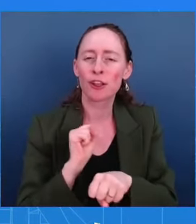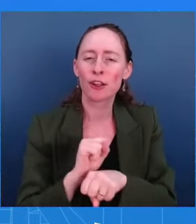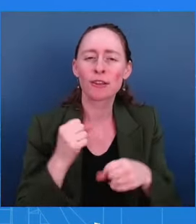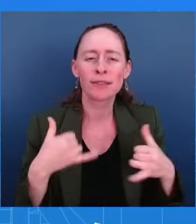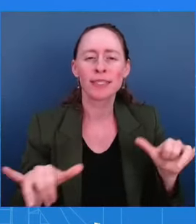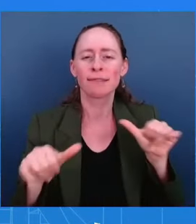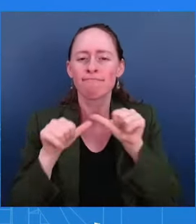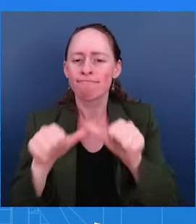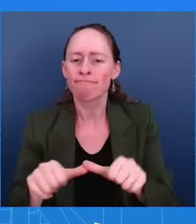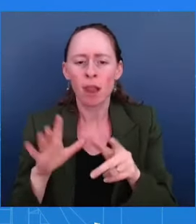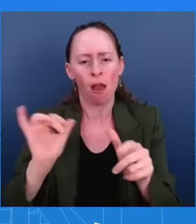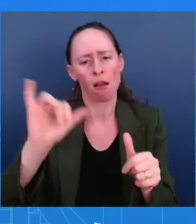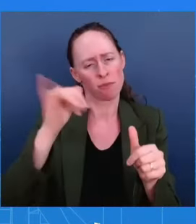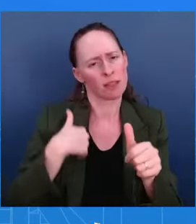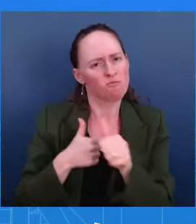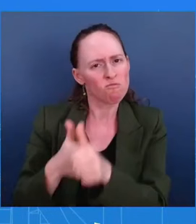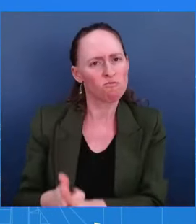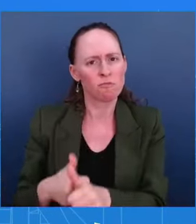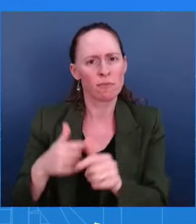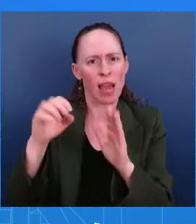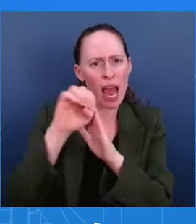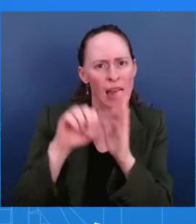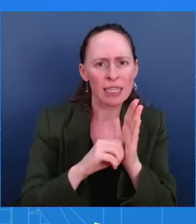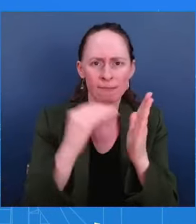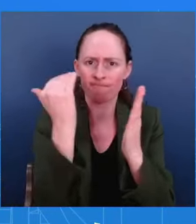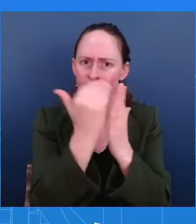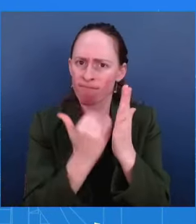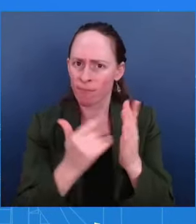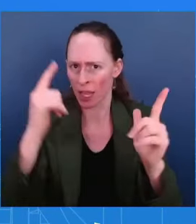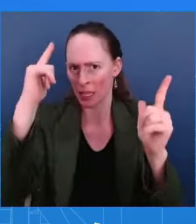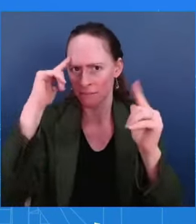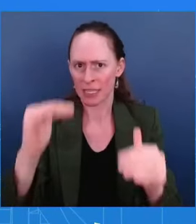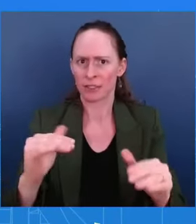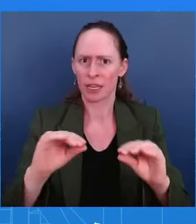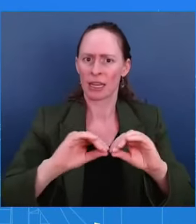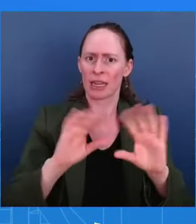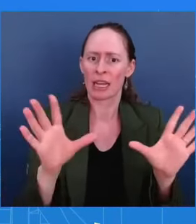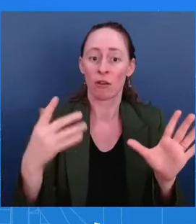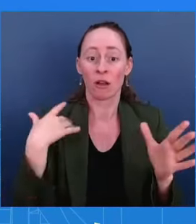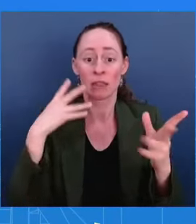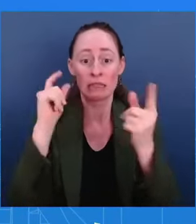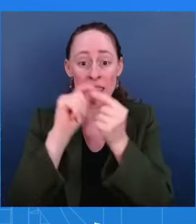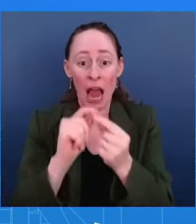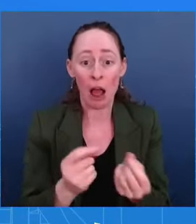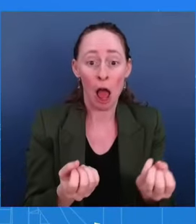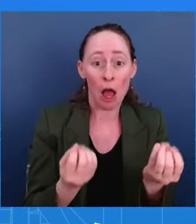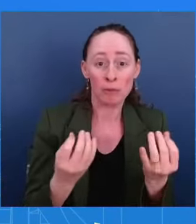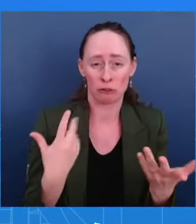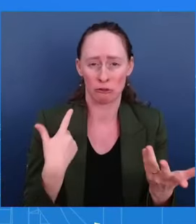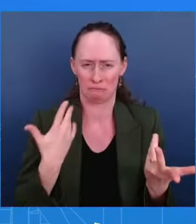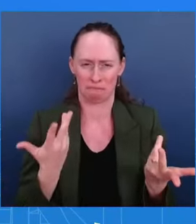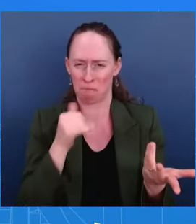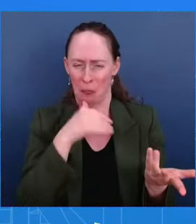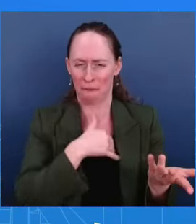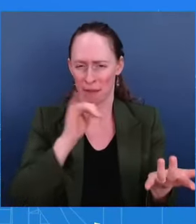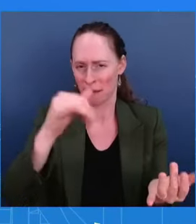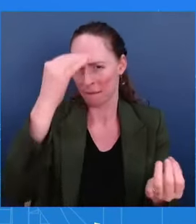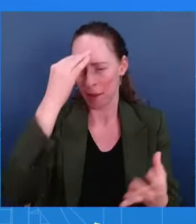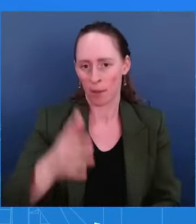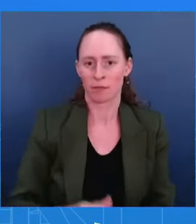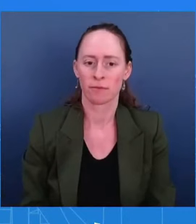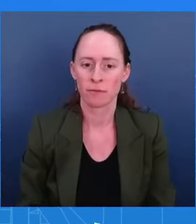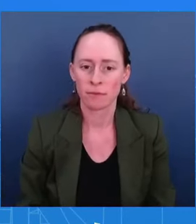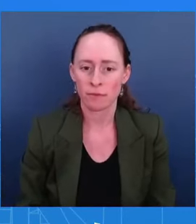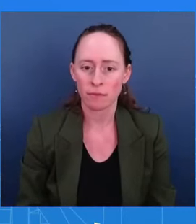have numbers here. Is that something that I can provide? Did he pay something? just don't have anything beyond that to say, but to